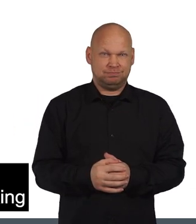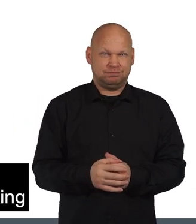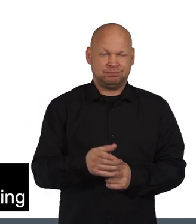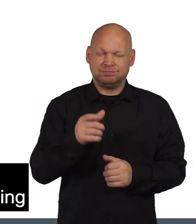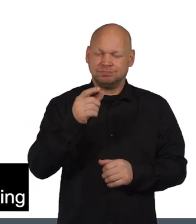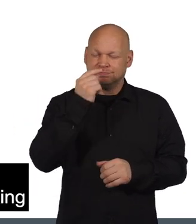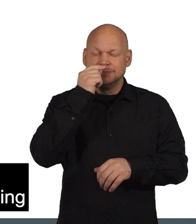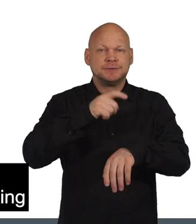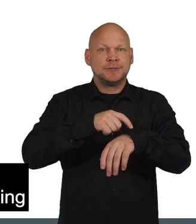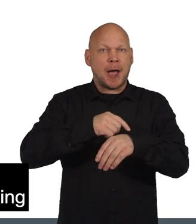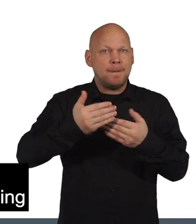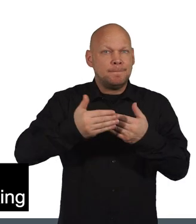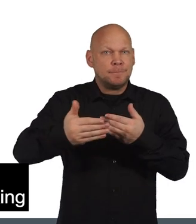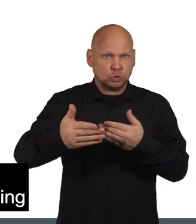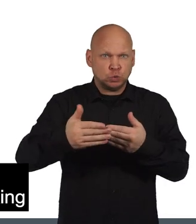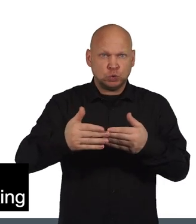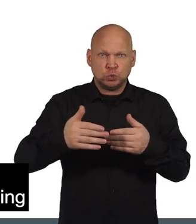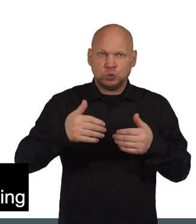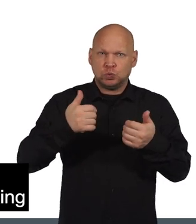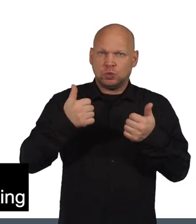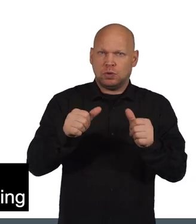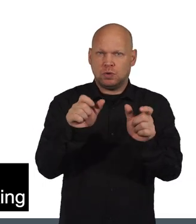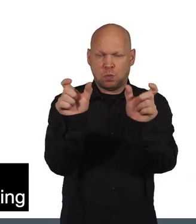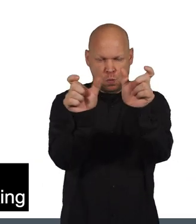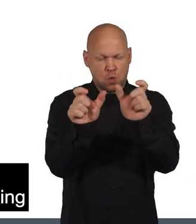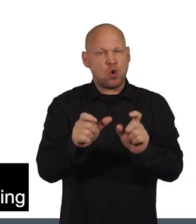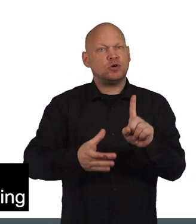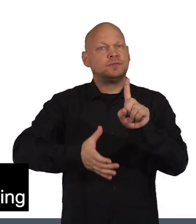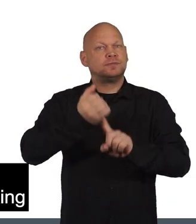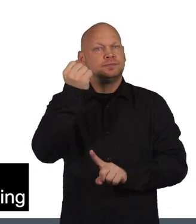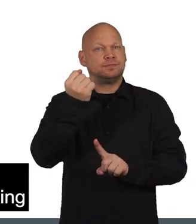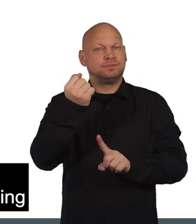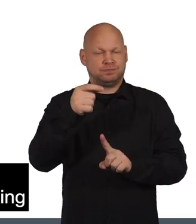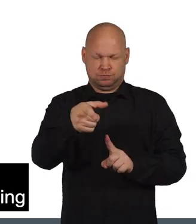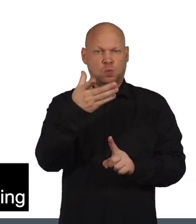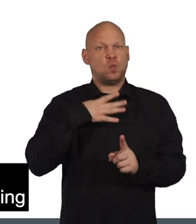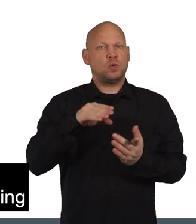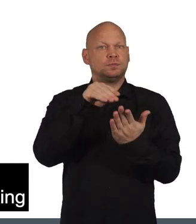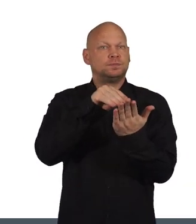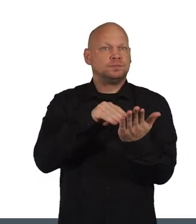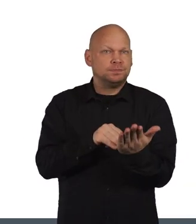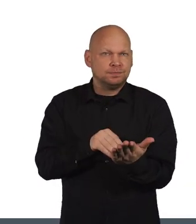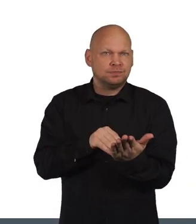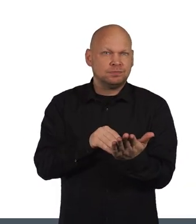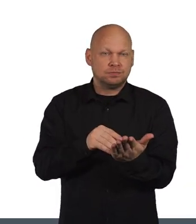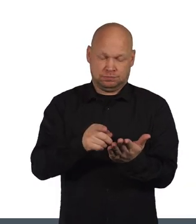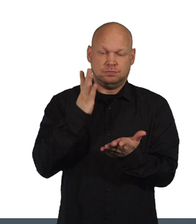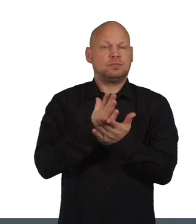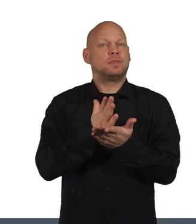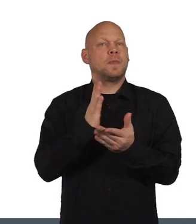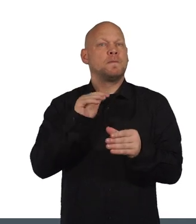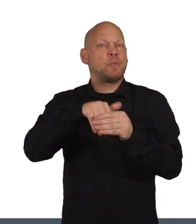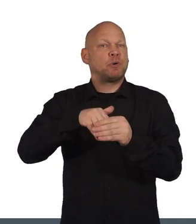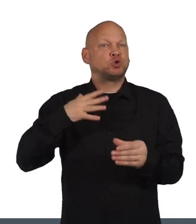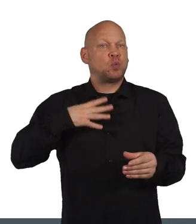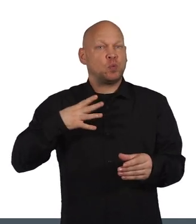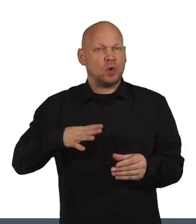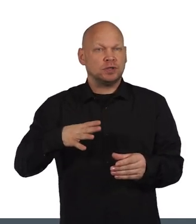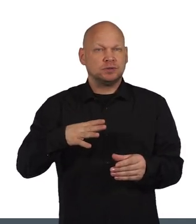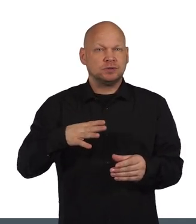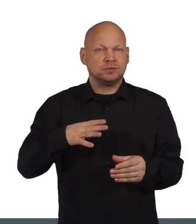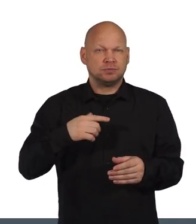It will likely take a bit of time to come up with a well-worded outcome, and if you are making a real participation request,